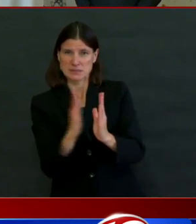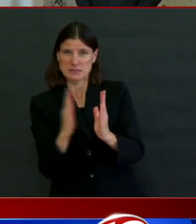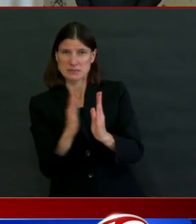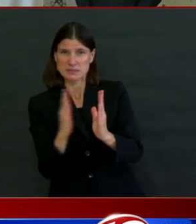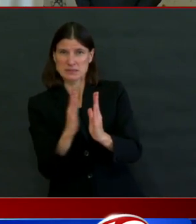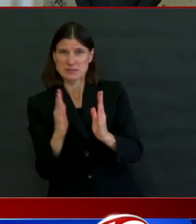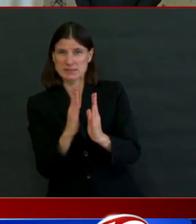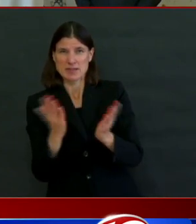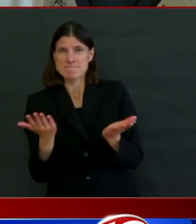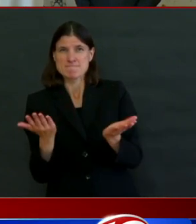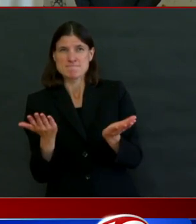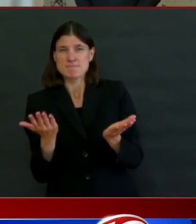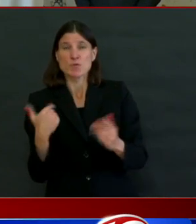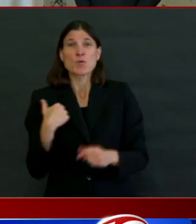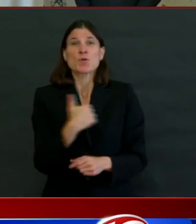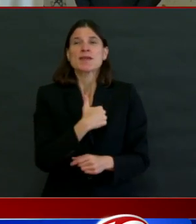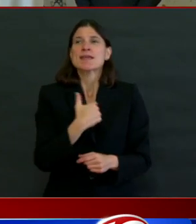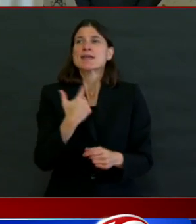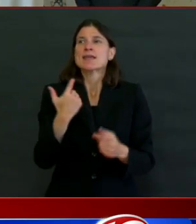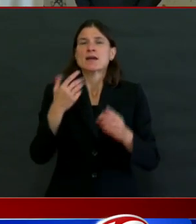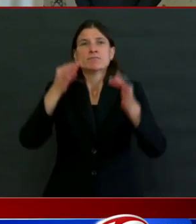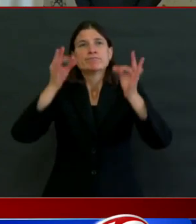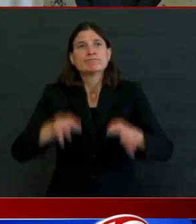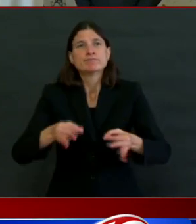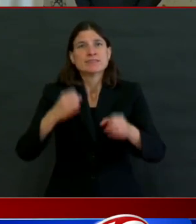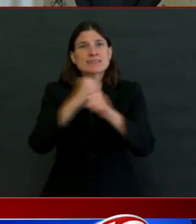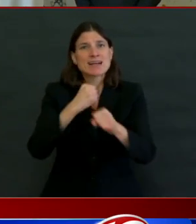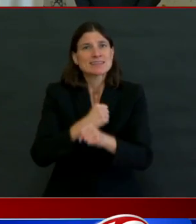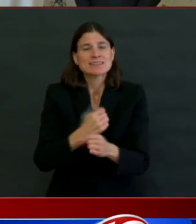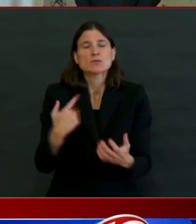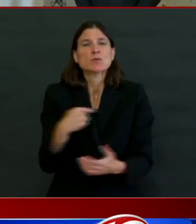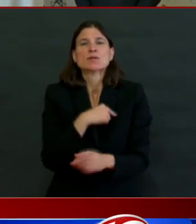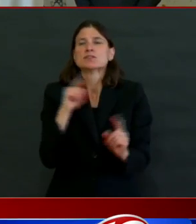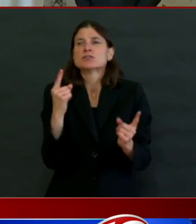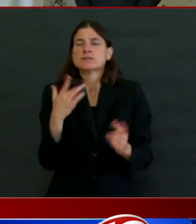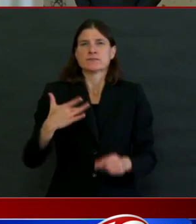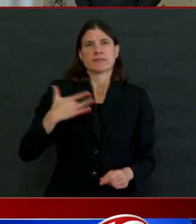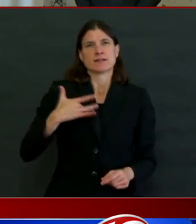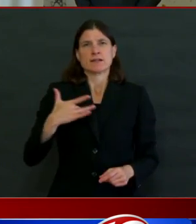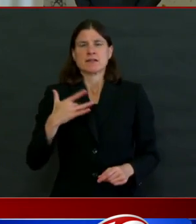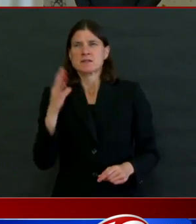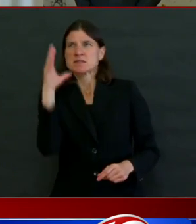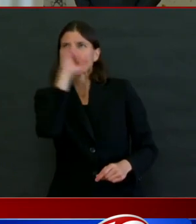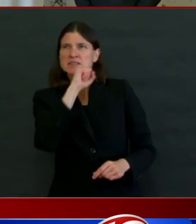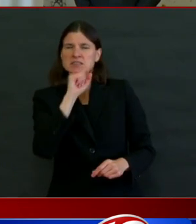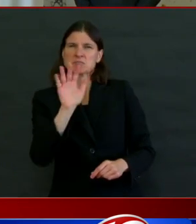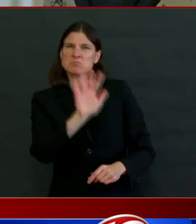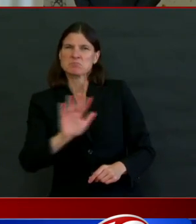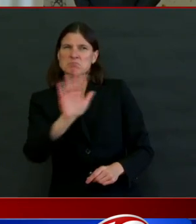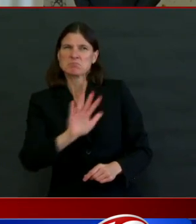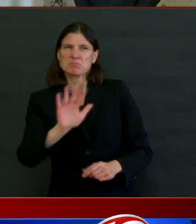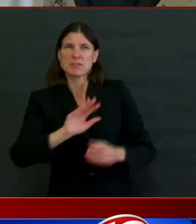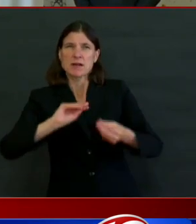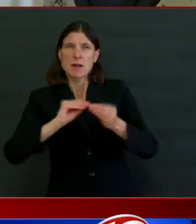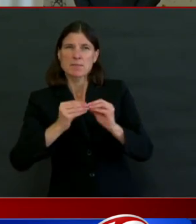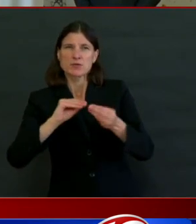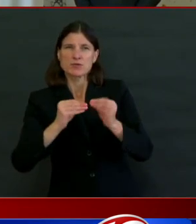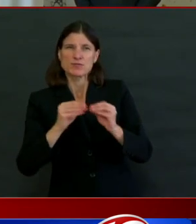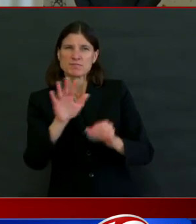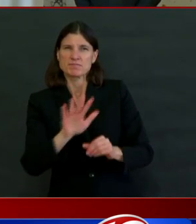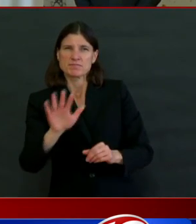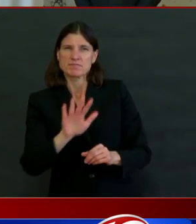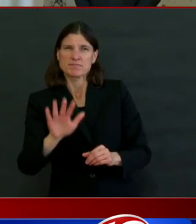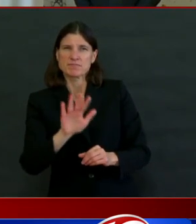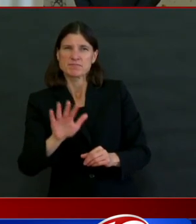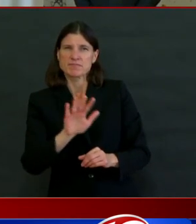guess right now, and it is a guess, is it's two-ish, maybe 1